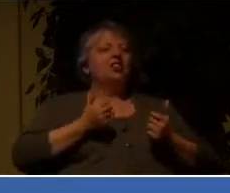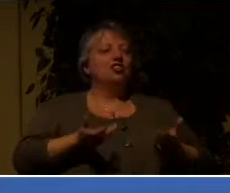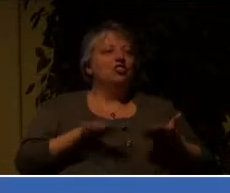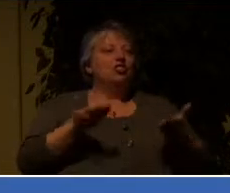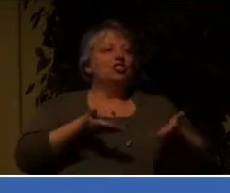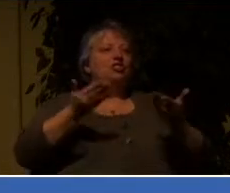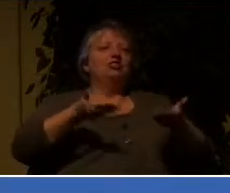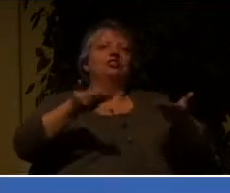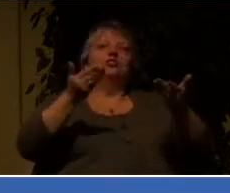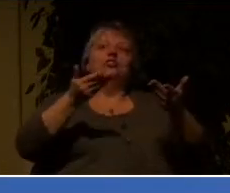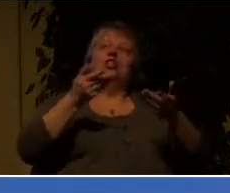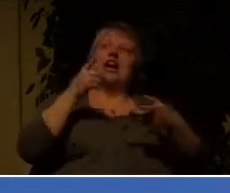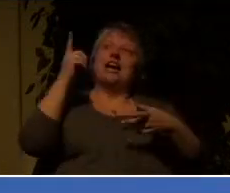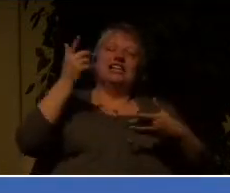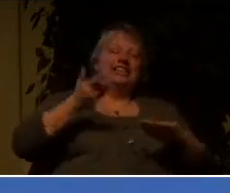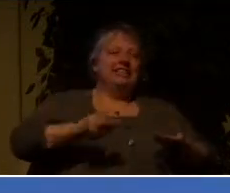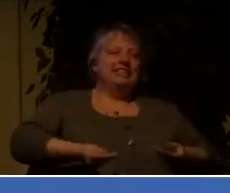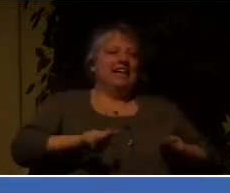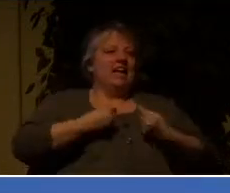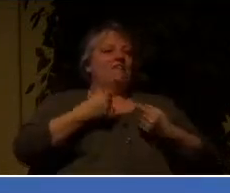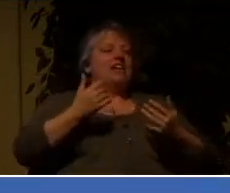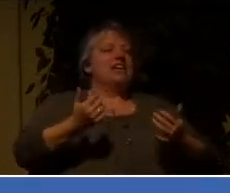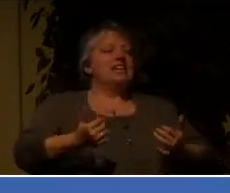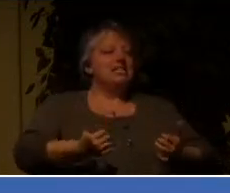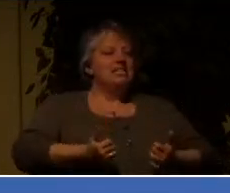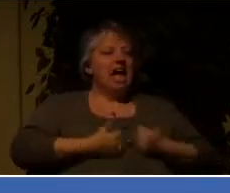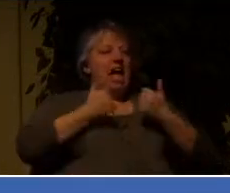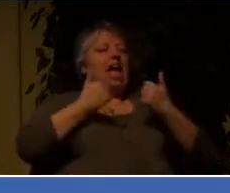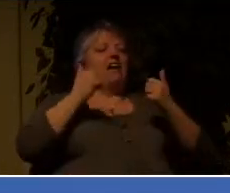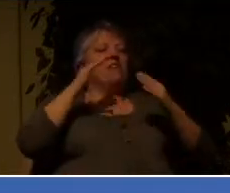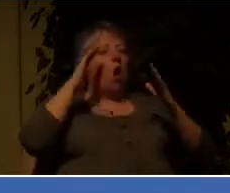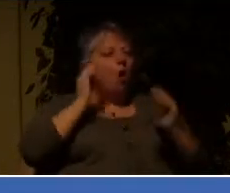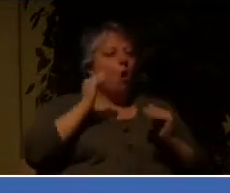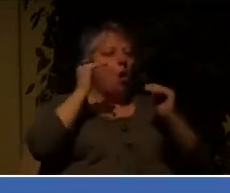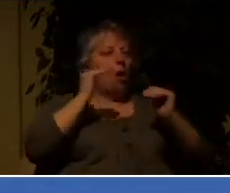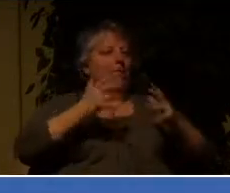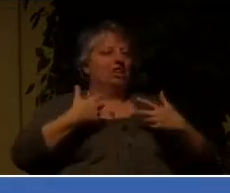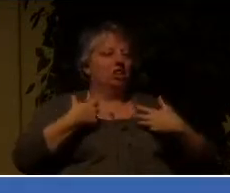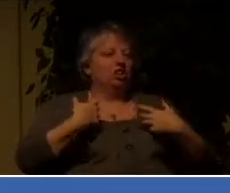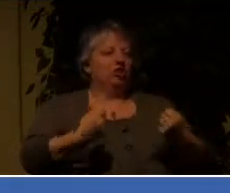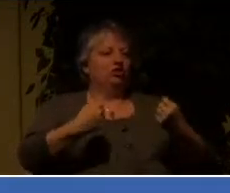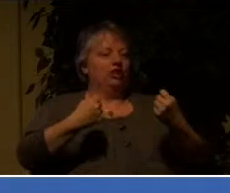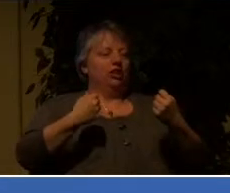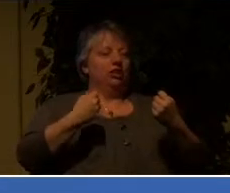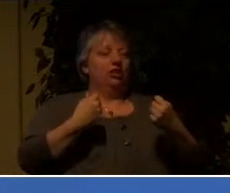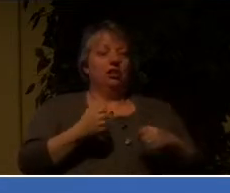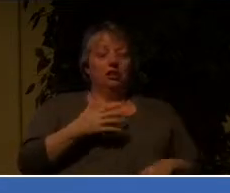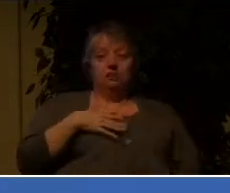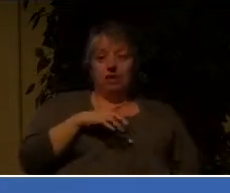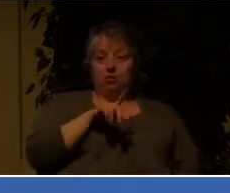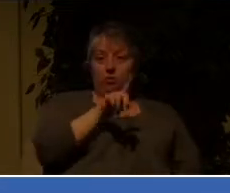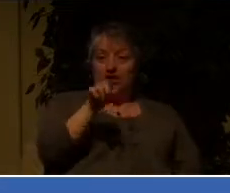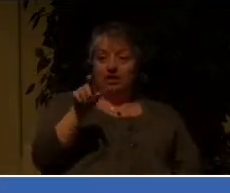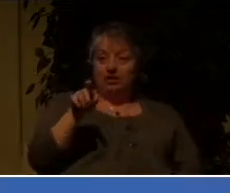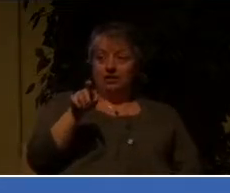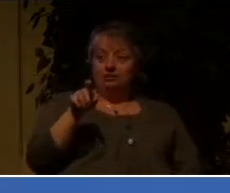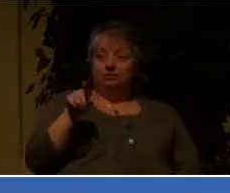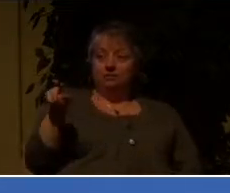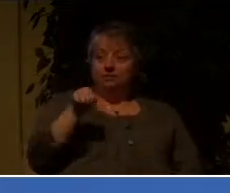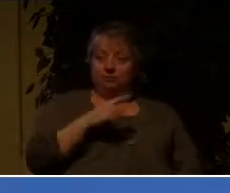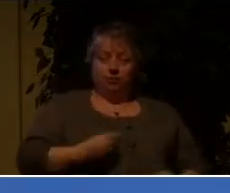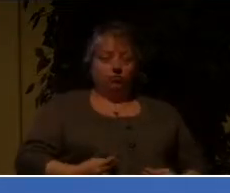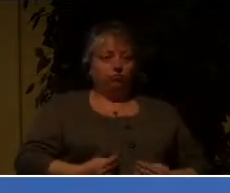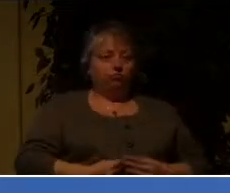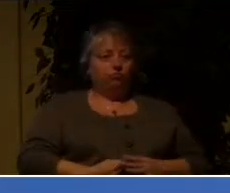and hopes and courage. And here's my question for you. As you grow in Christ, as God moves